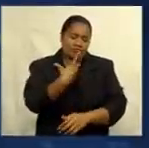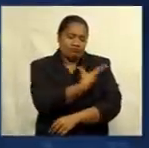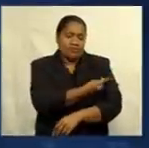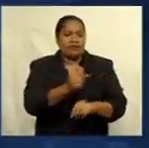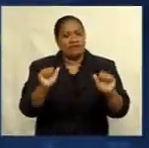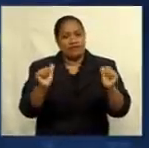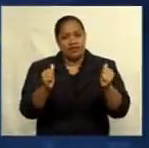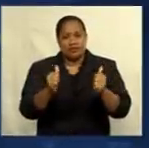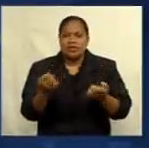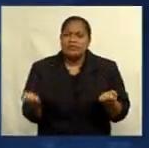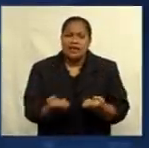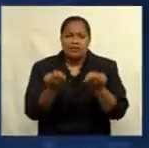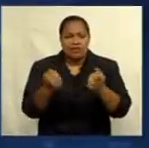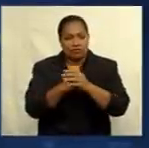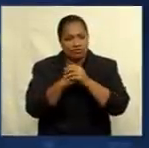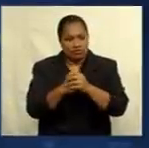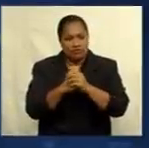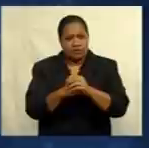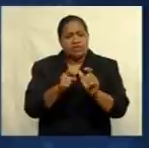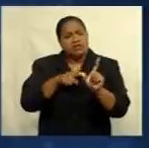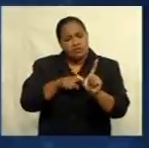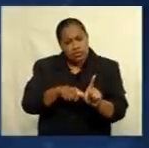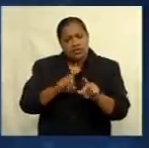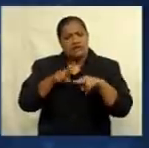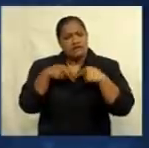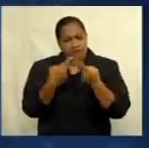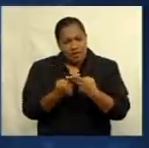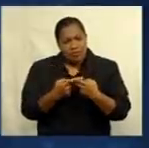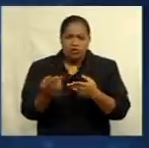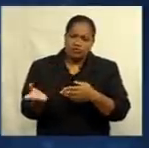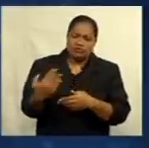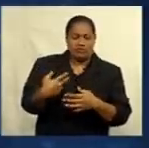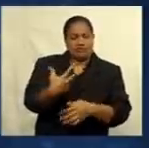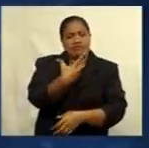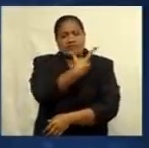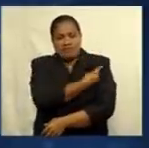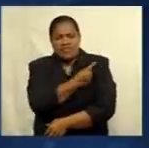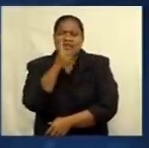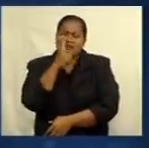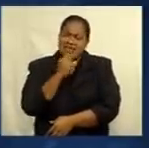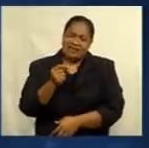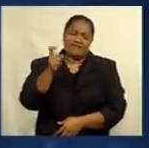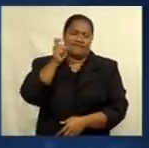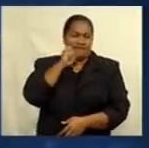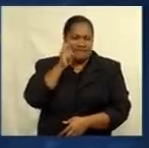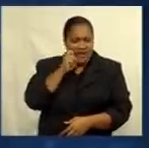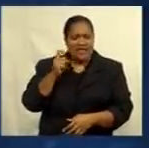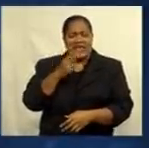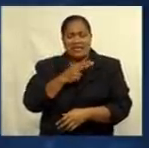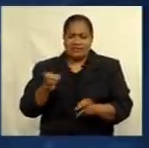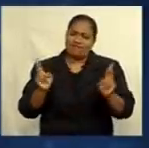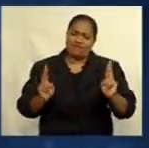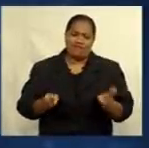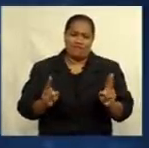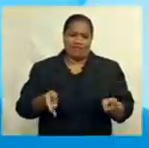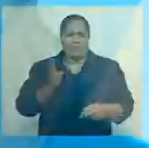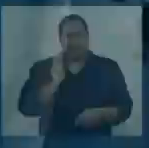He's encouraging his friends, youth and families to get the jab so they can have fun and return to life as normal.